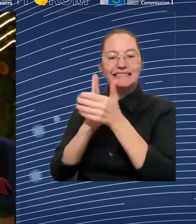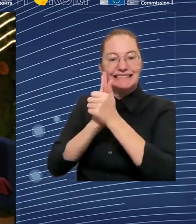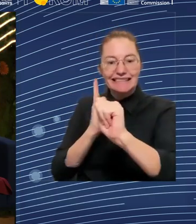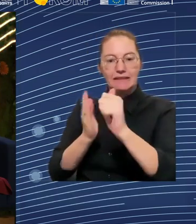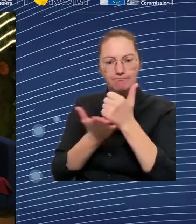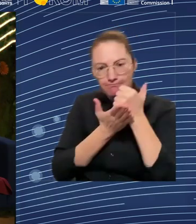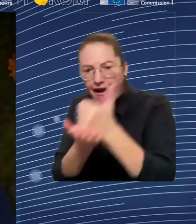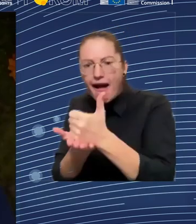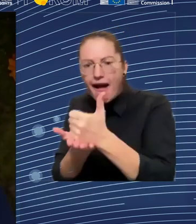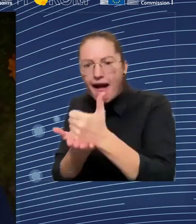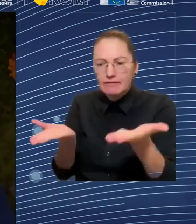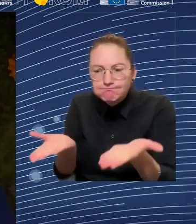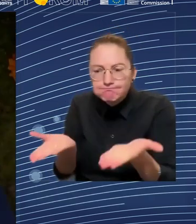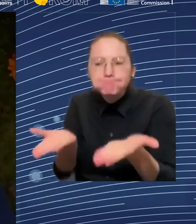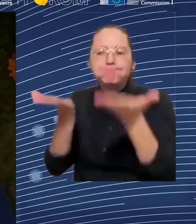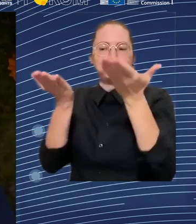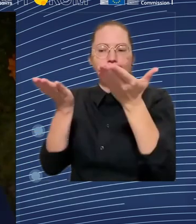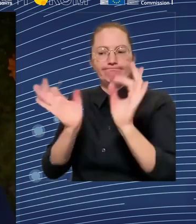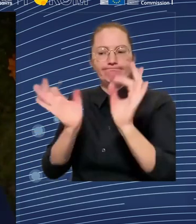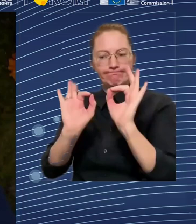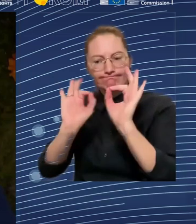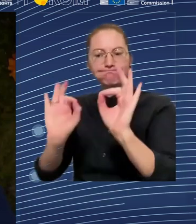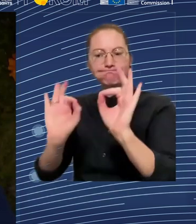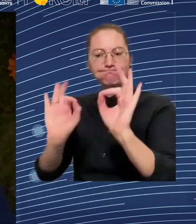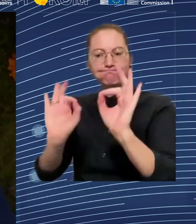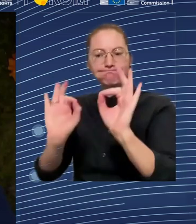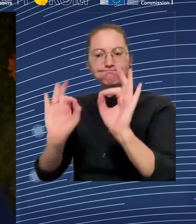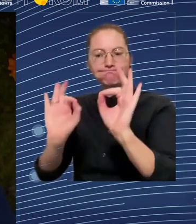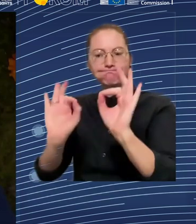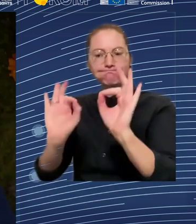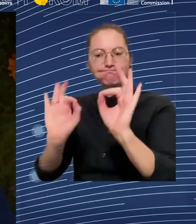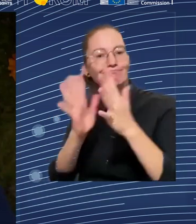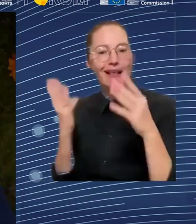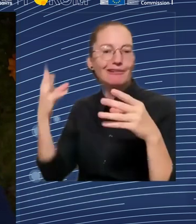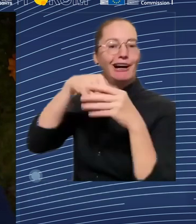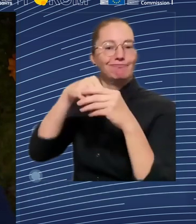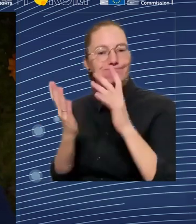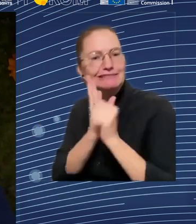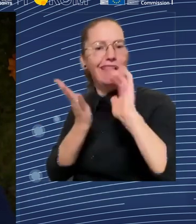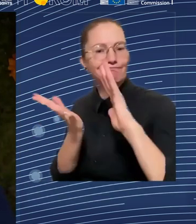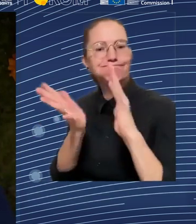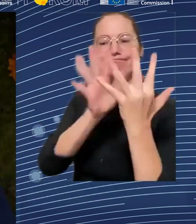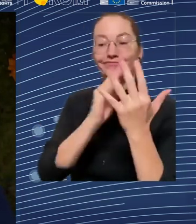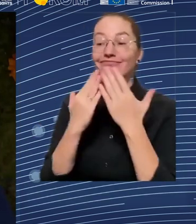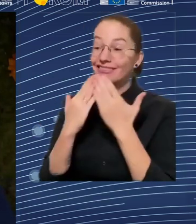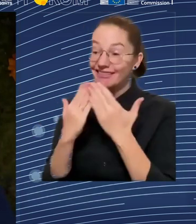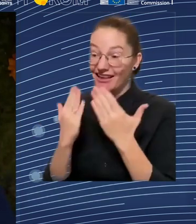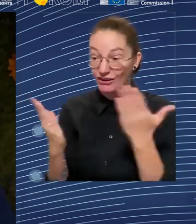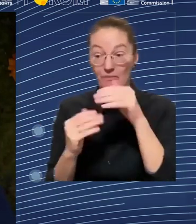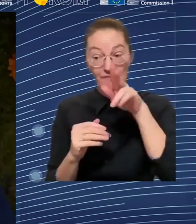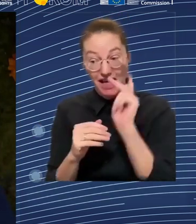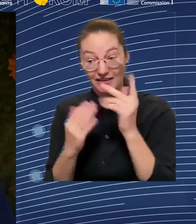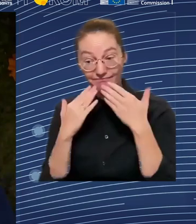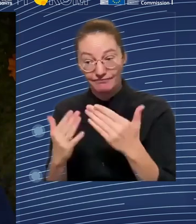worried about how to measure labor shortages. And then we need that. We really have scarcity to